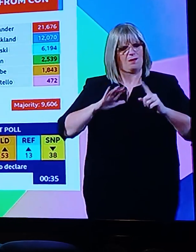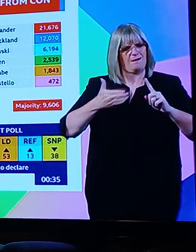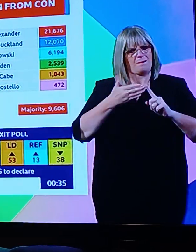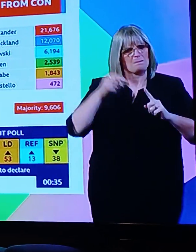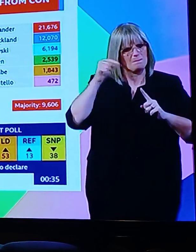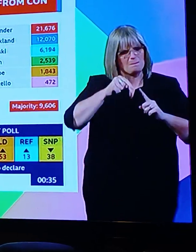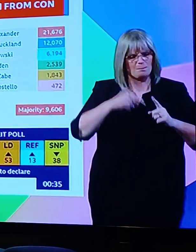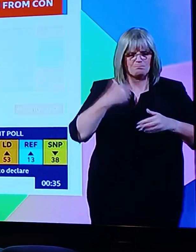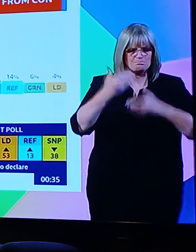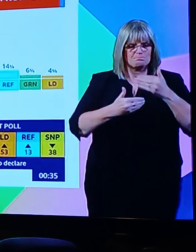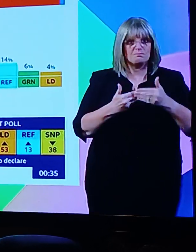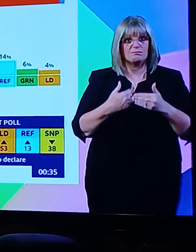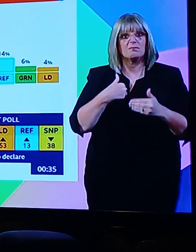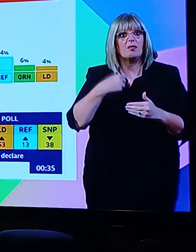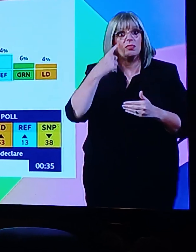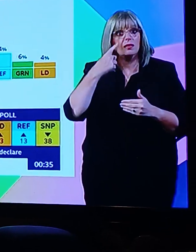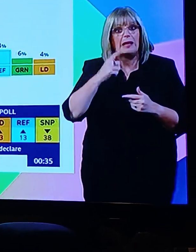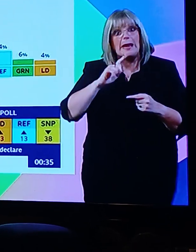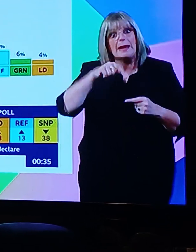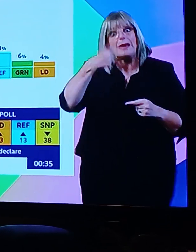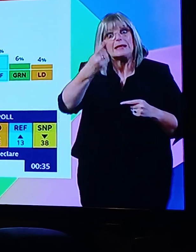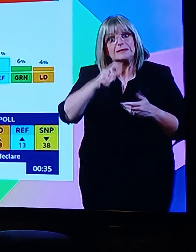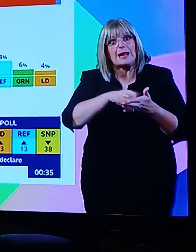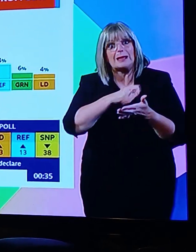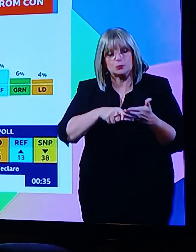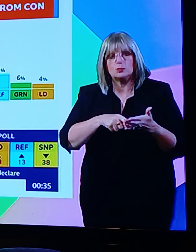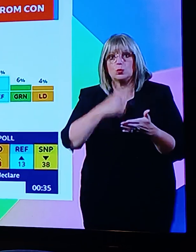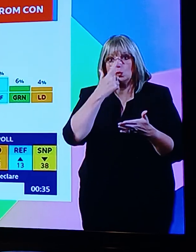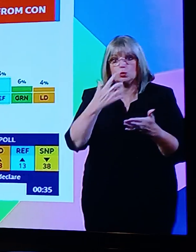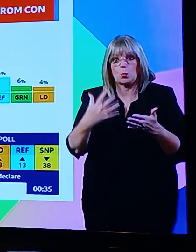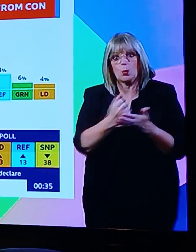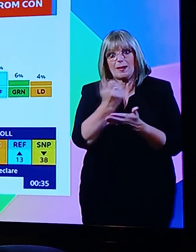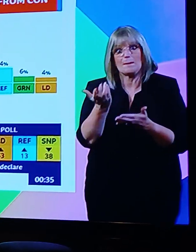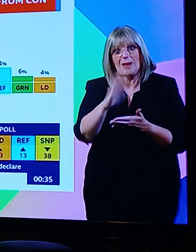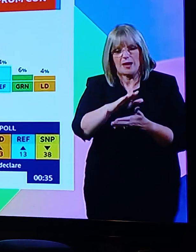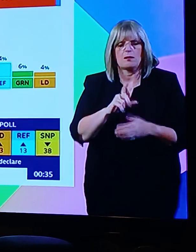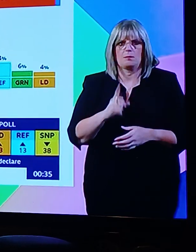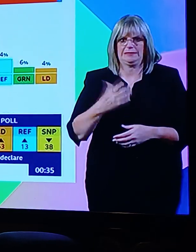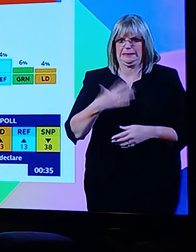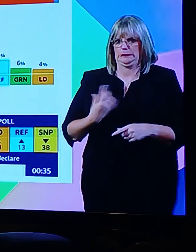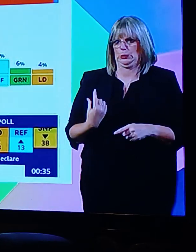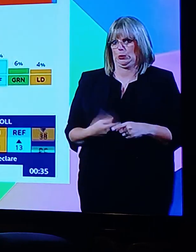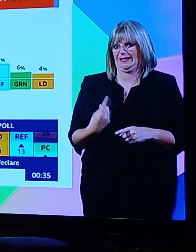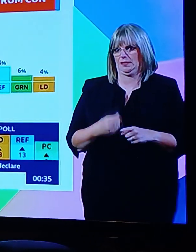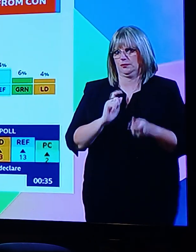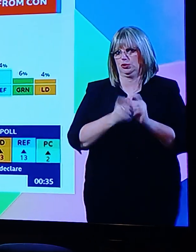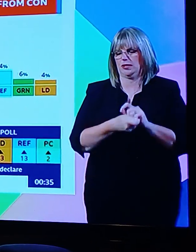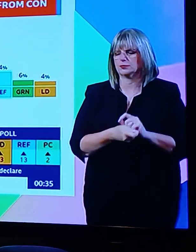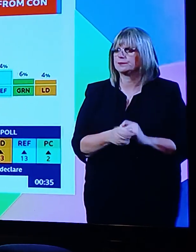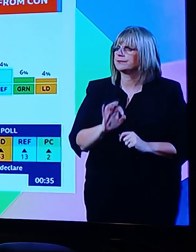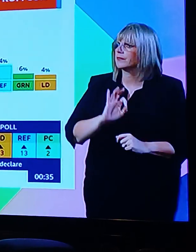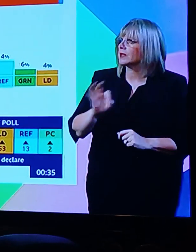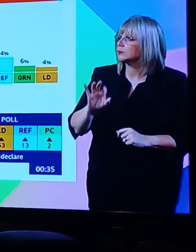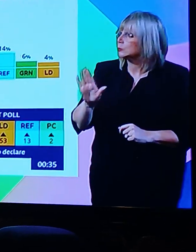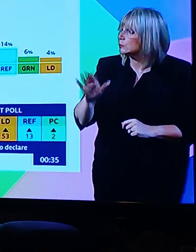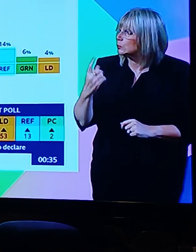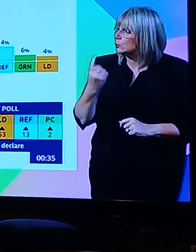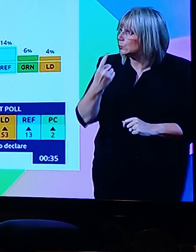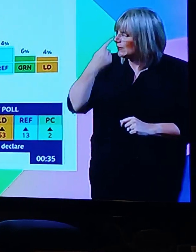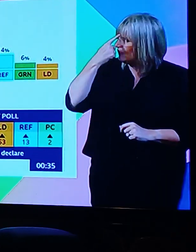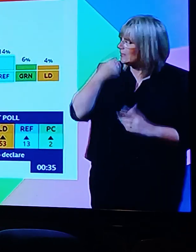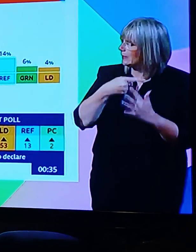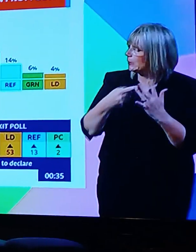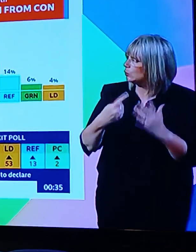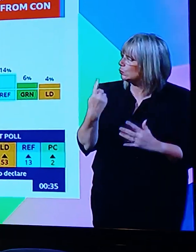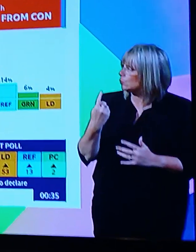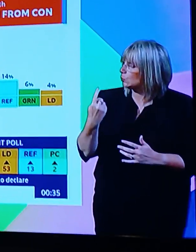chance at the next election. But we need to do it quickly, and we need to wake up now. Who, in particular, are you thinking of, has done that? You even say people have